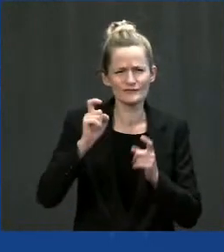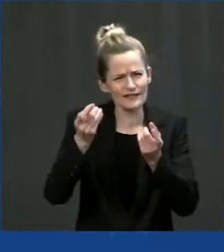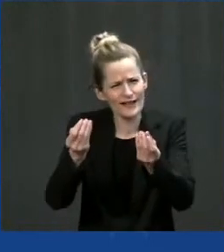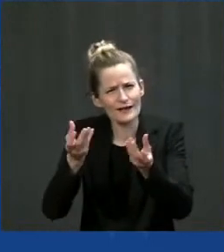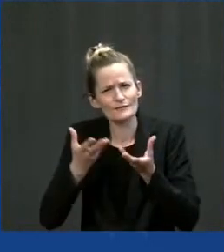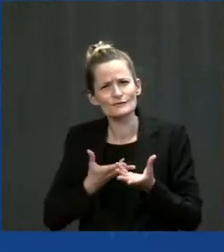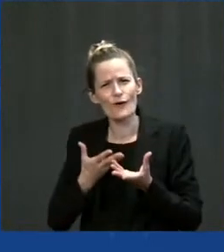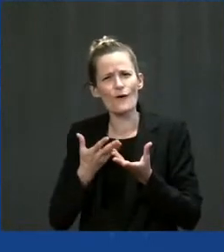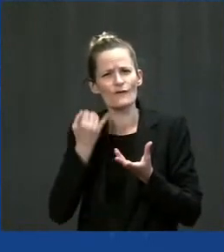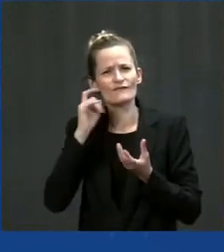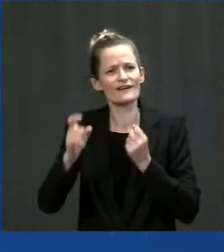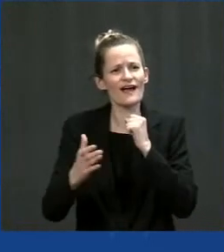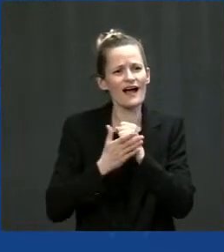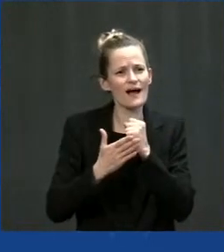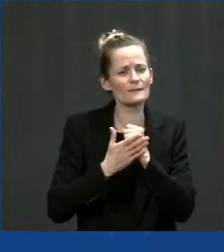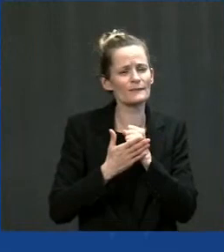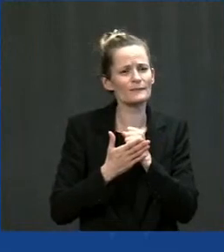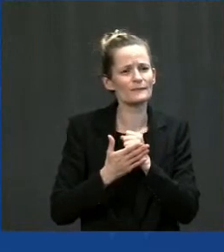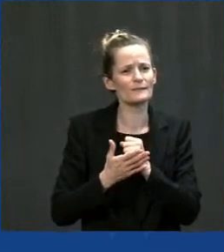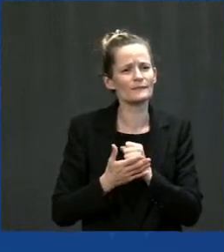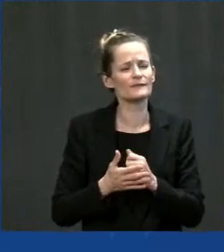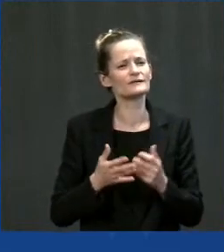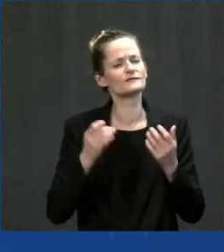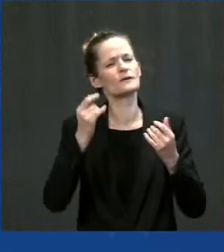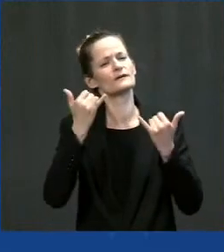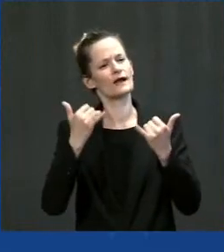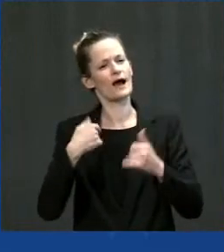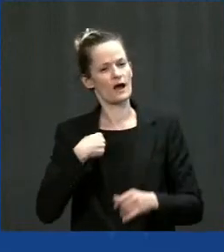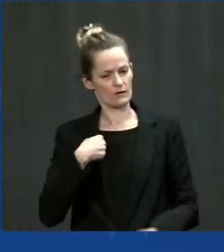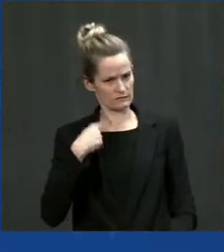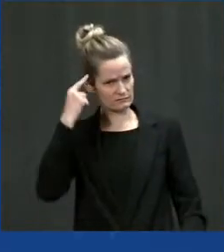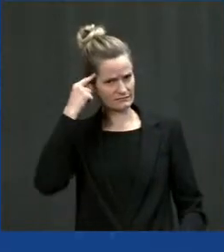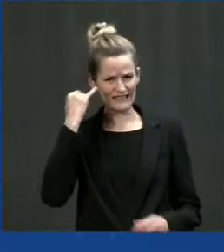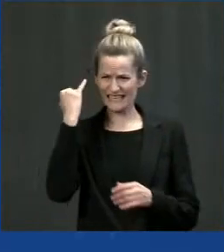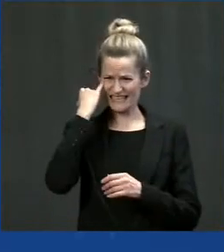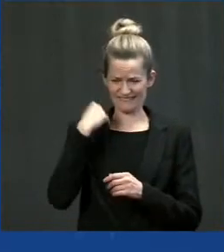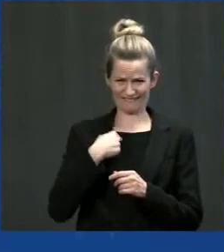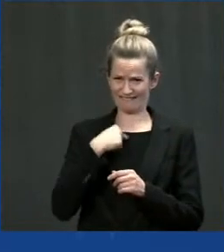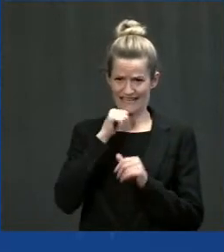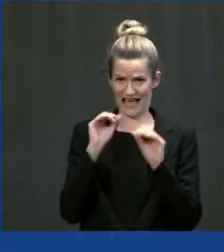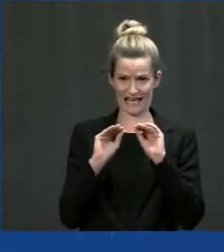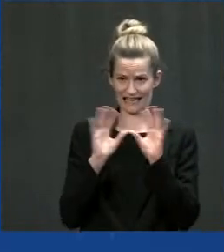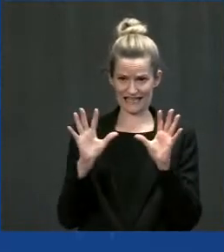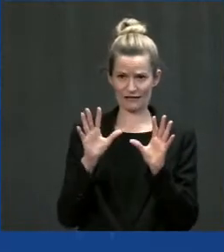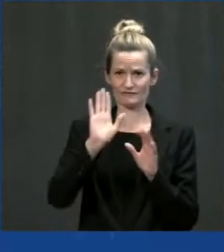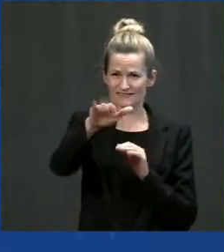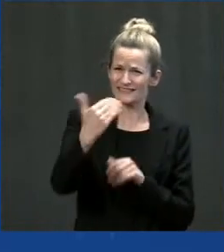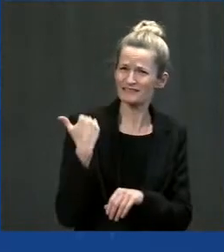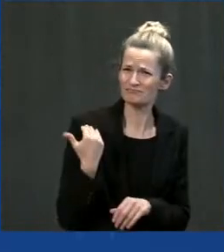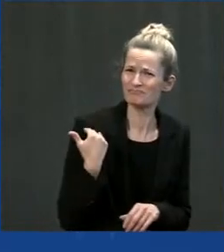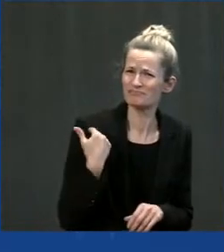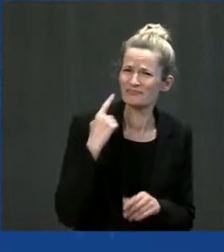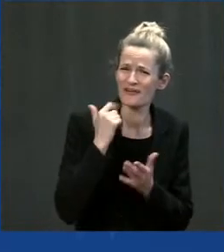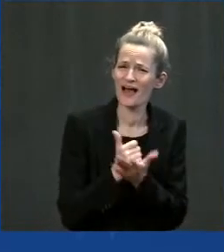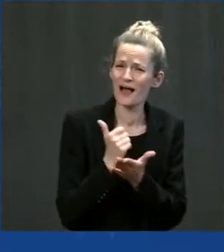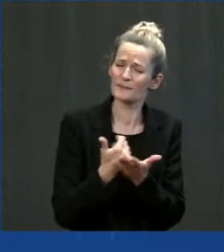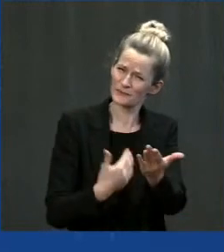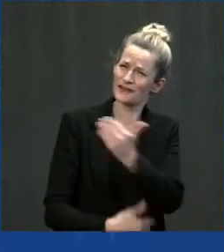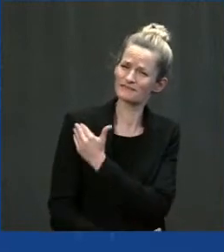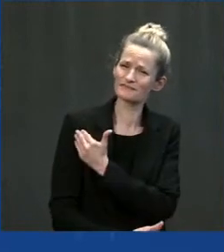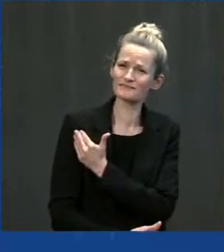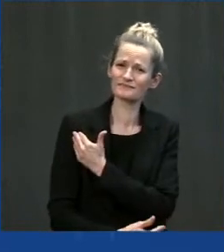you know, if any of it comes across as confusing. Now, I know Liz Hausman, a Fulton County County Commissioner,